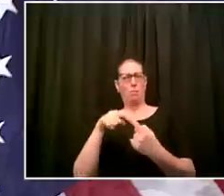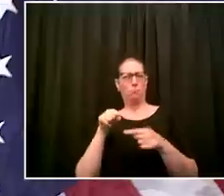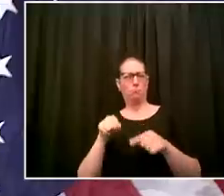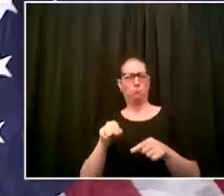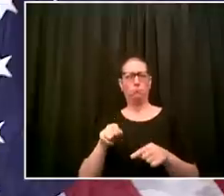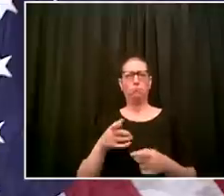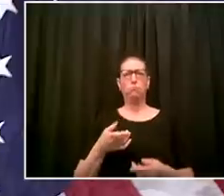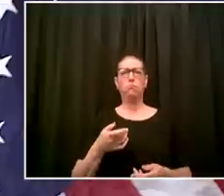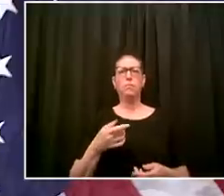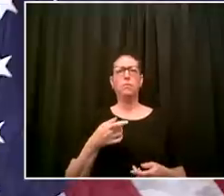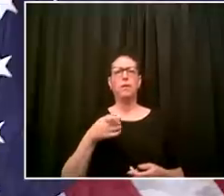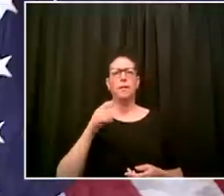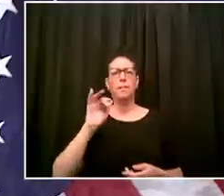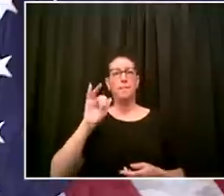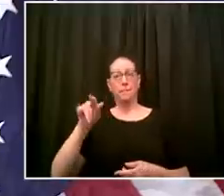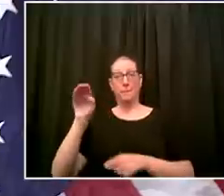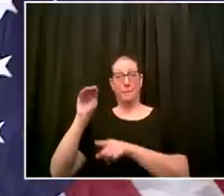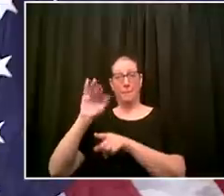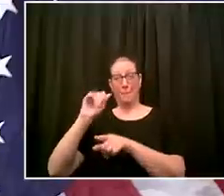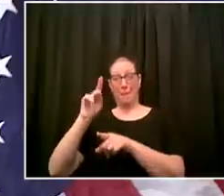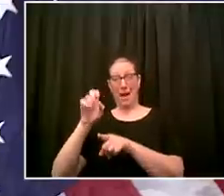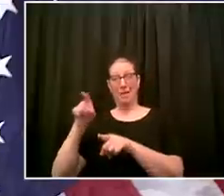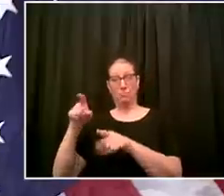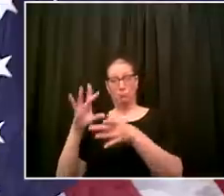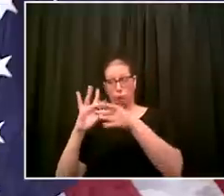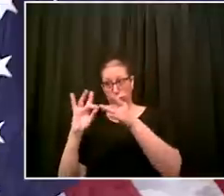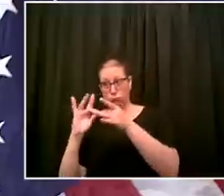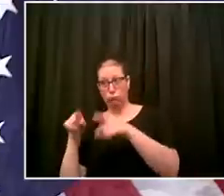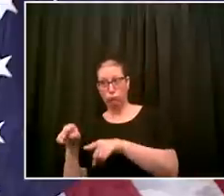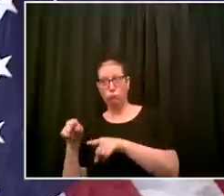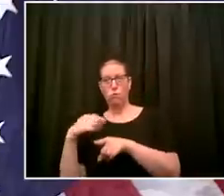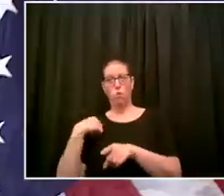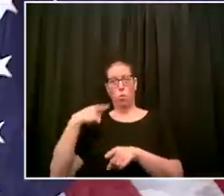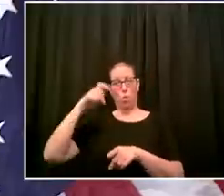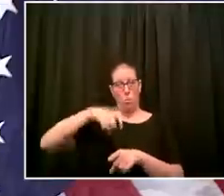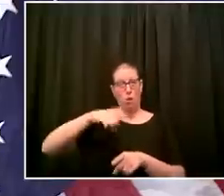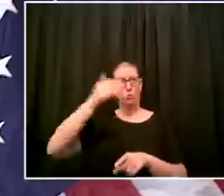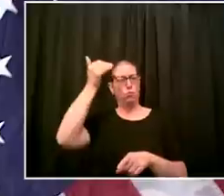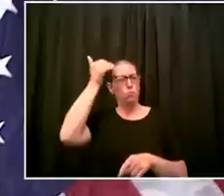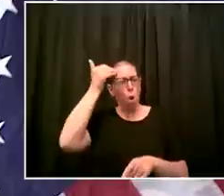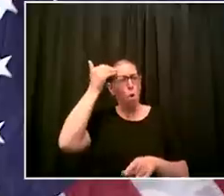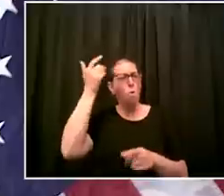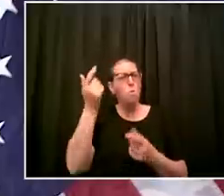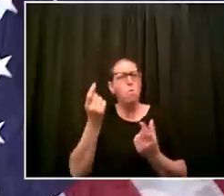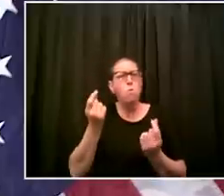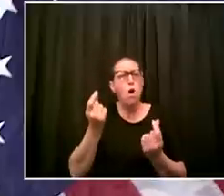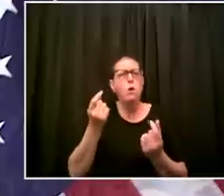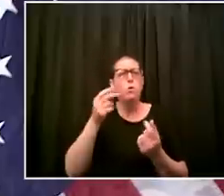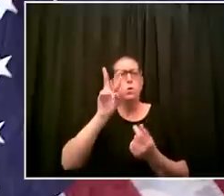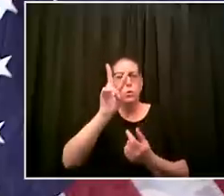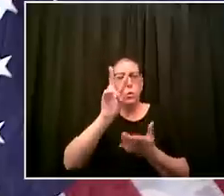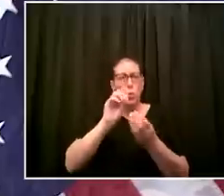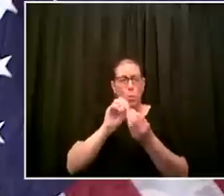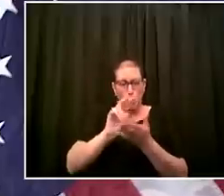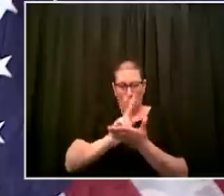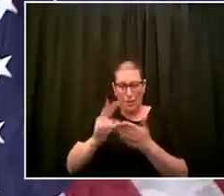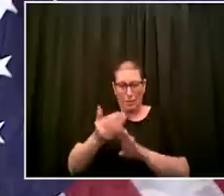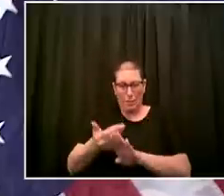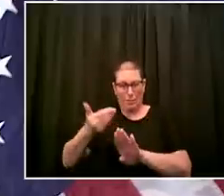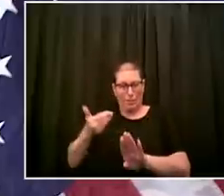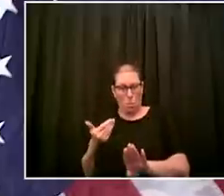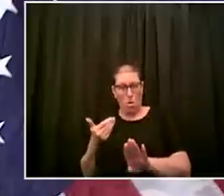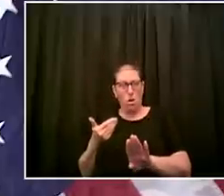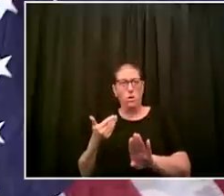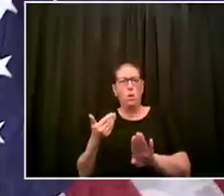or online learning so i'm wondering are you closer to making a decision or a recommendation on